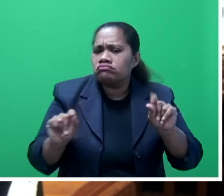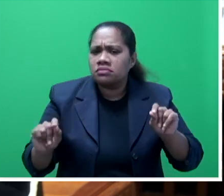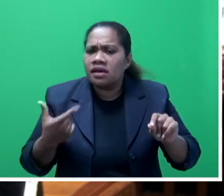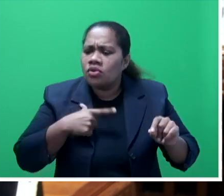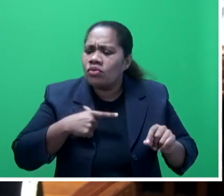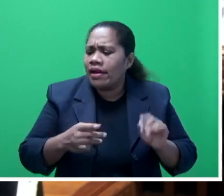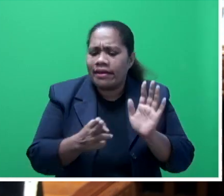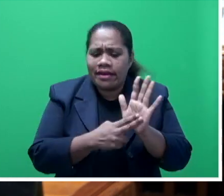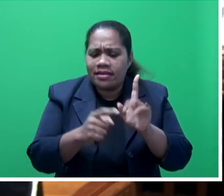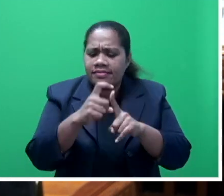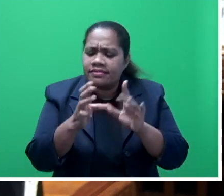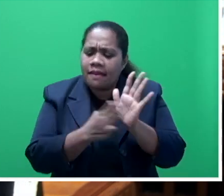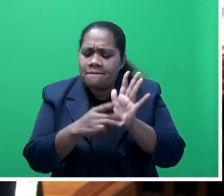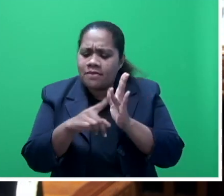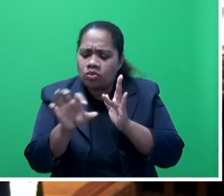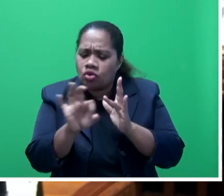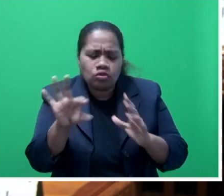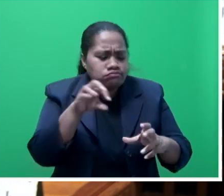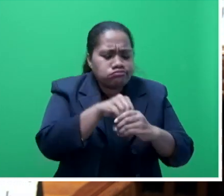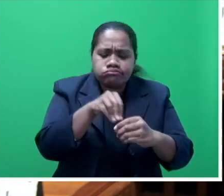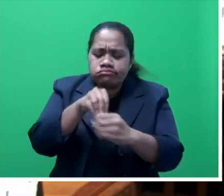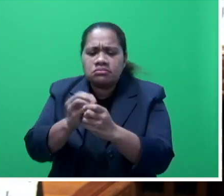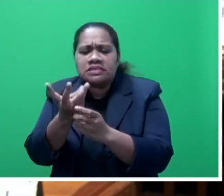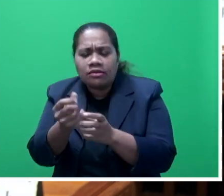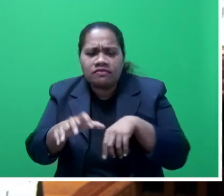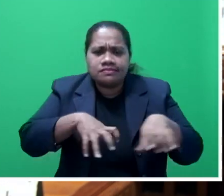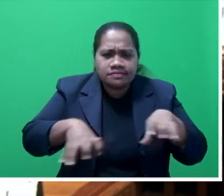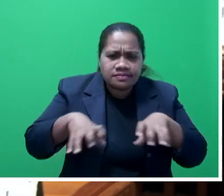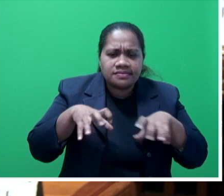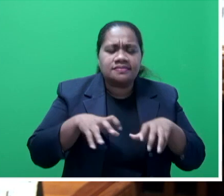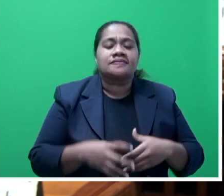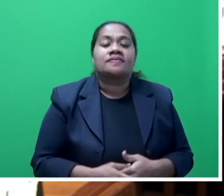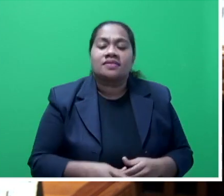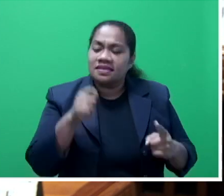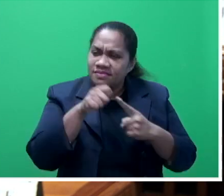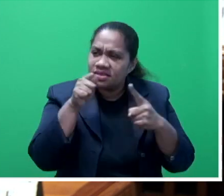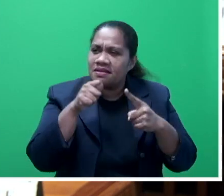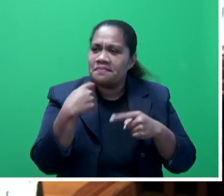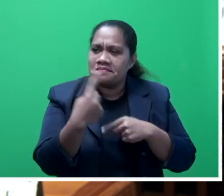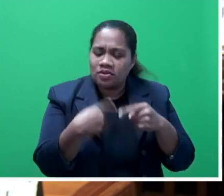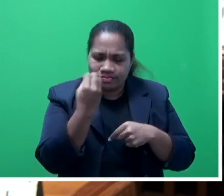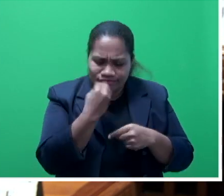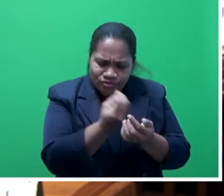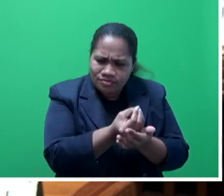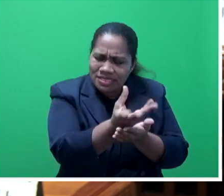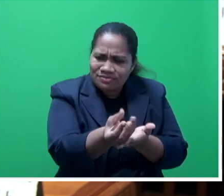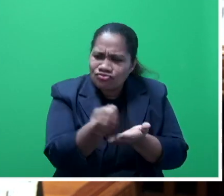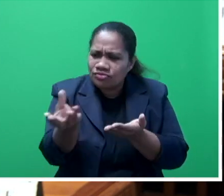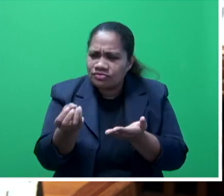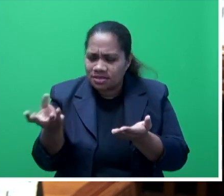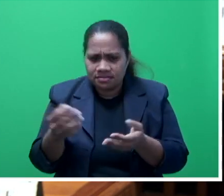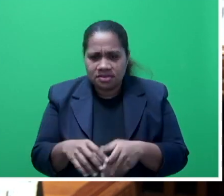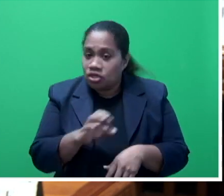involved in some of the activities particularly ration distribution, it doesn't mean that we are not involved,